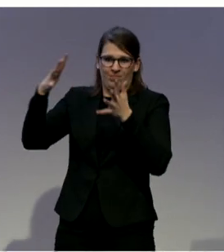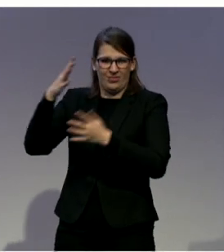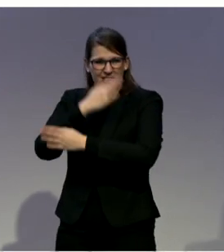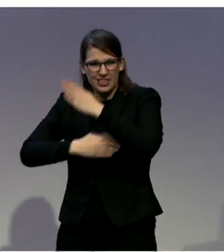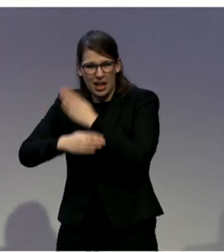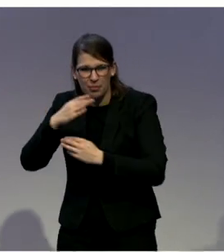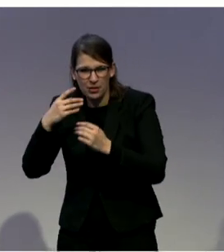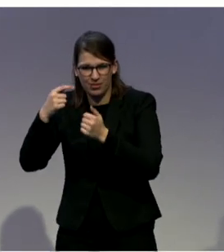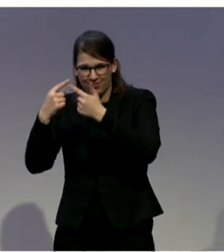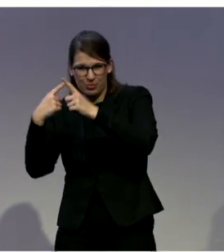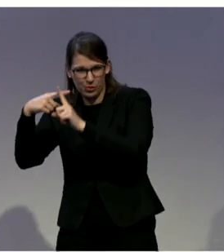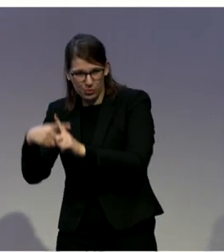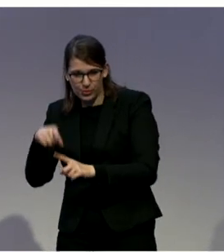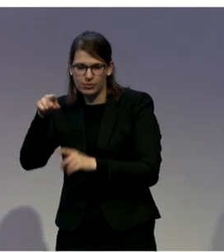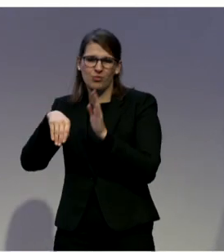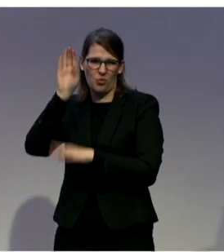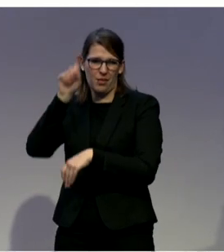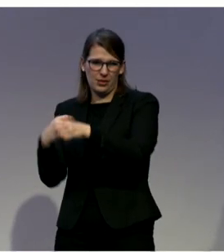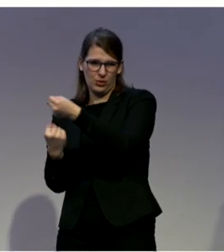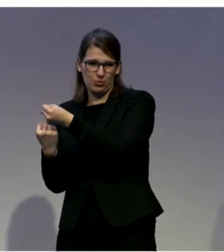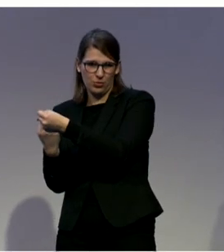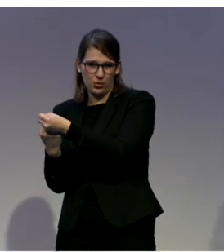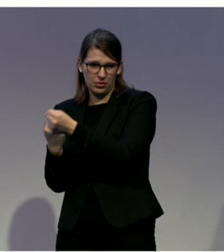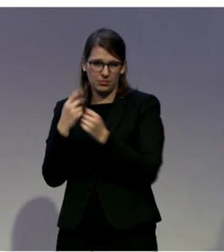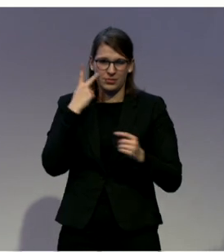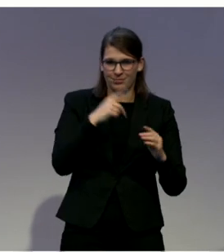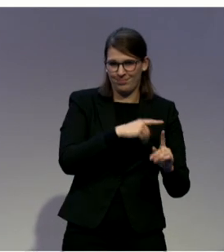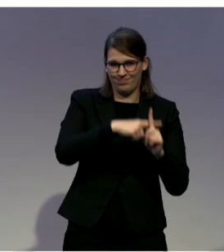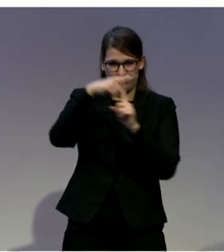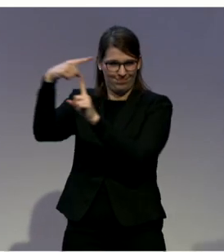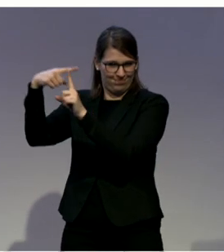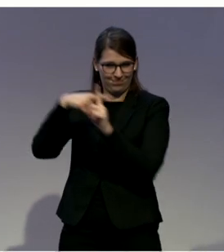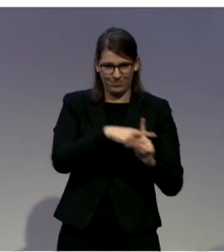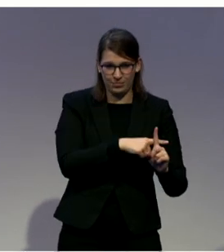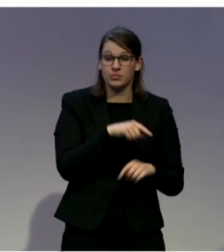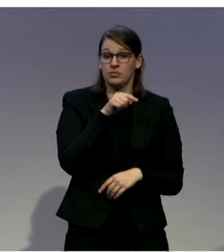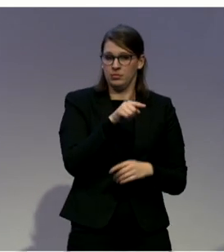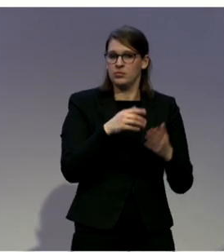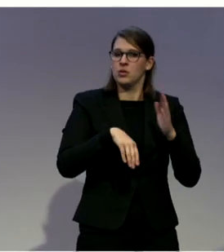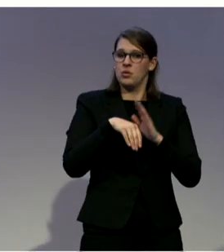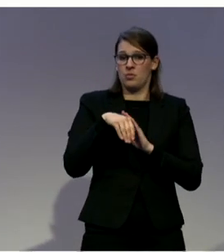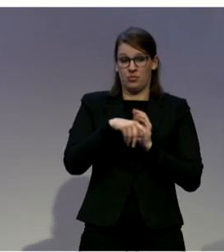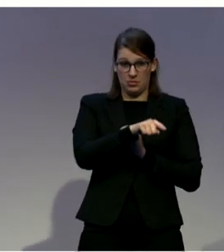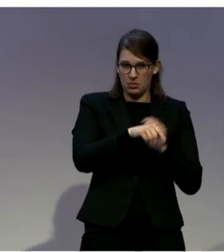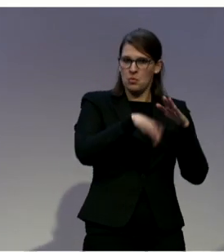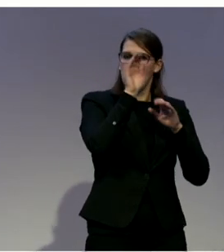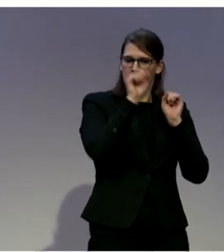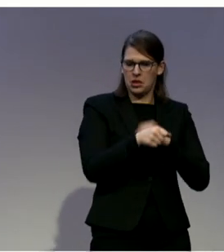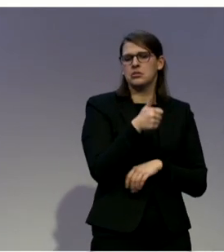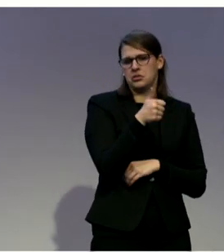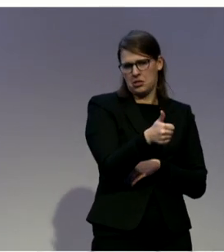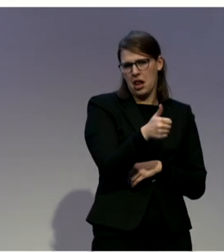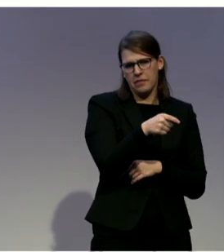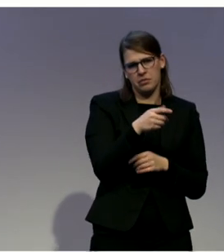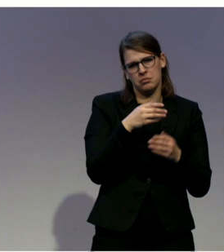people with a high level of independence, choosing activities in the community. So, few of them